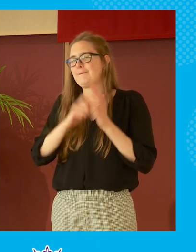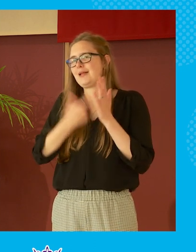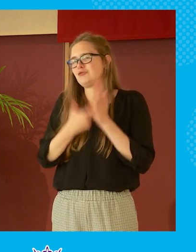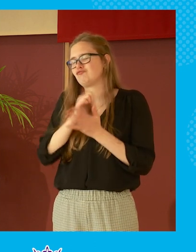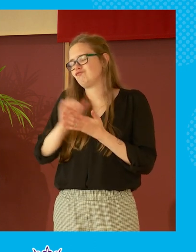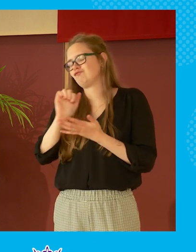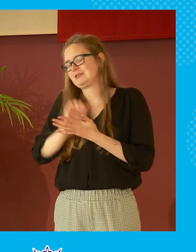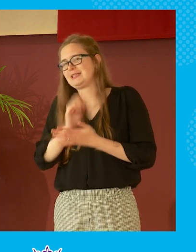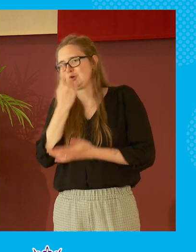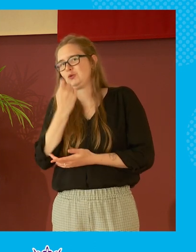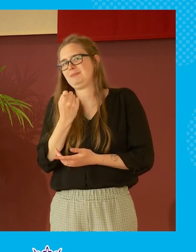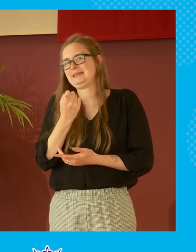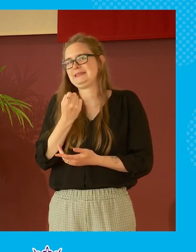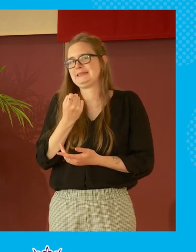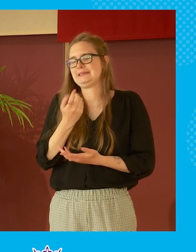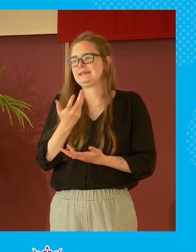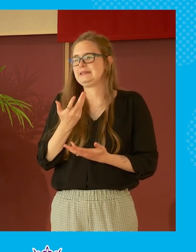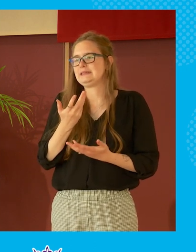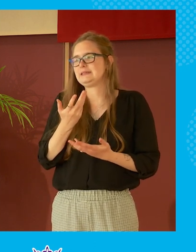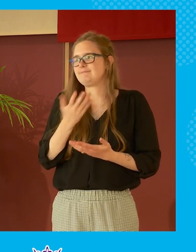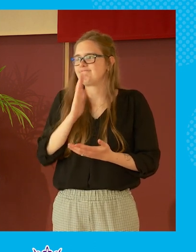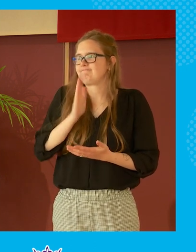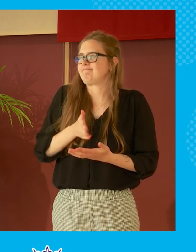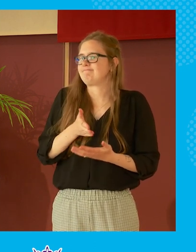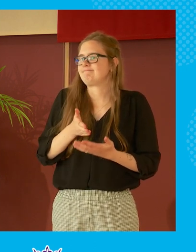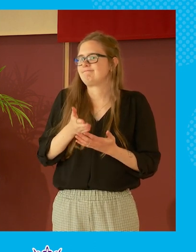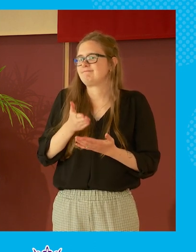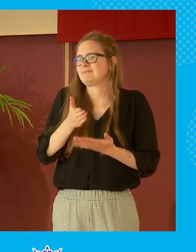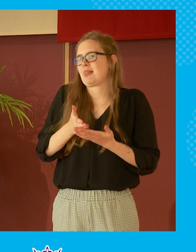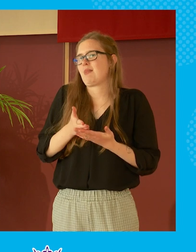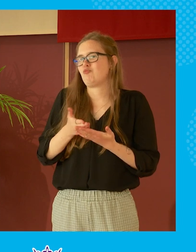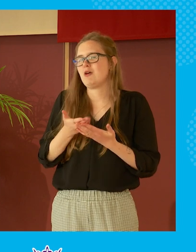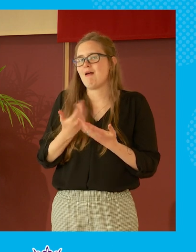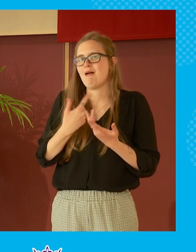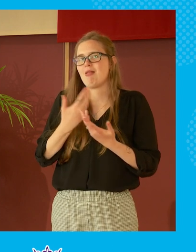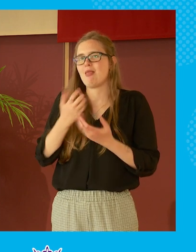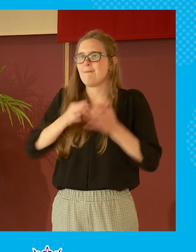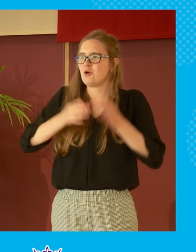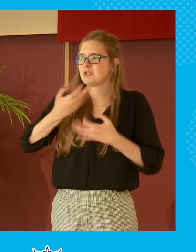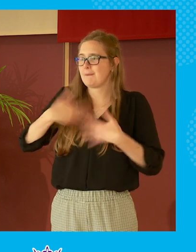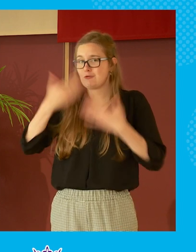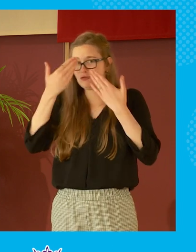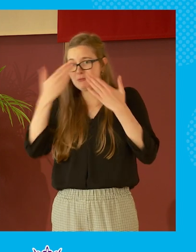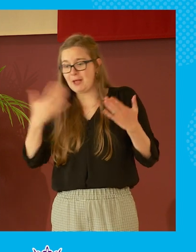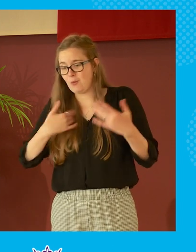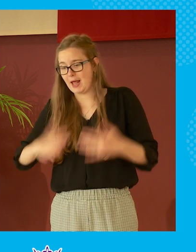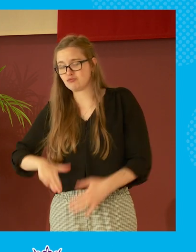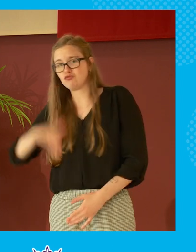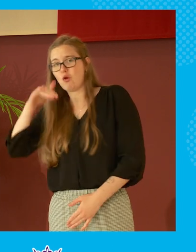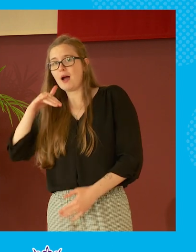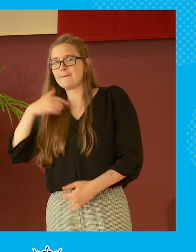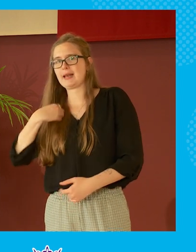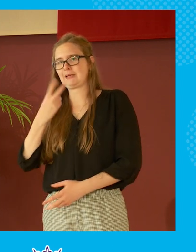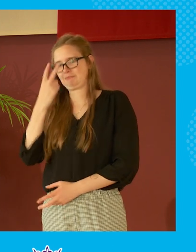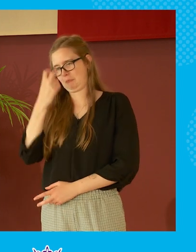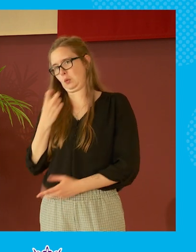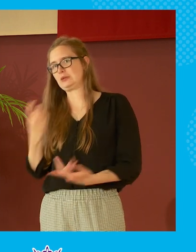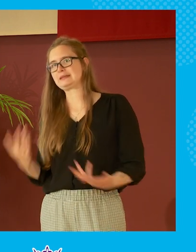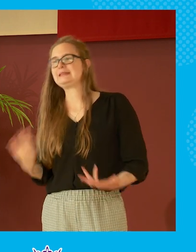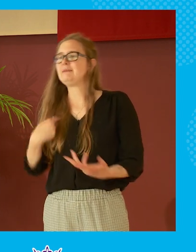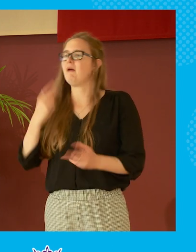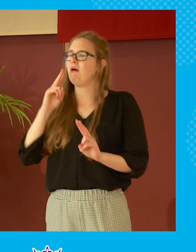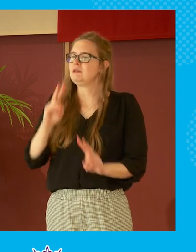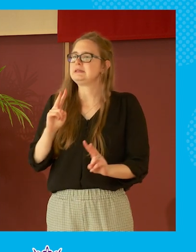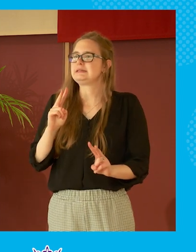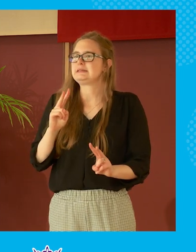may be deliberate but why why have all the politicians that we respected when i was growing up and i'm obviously old but you know it